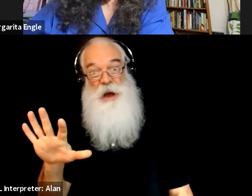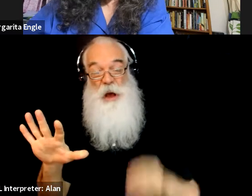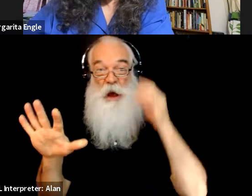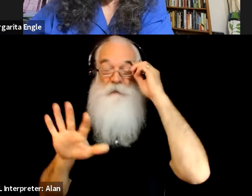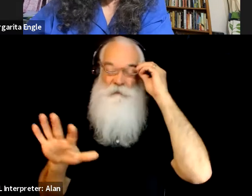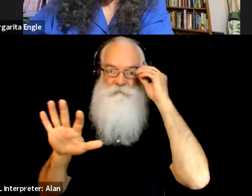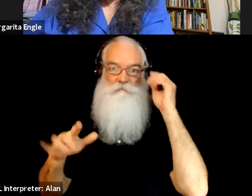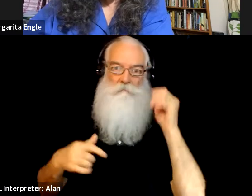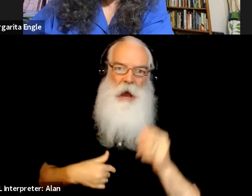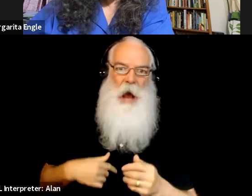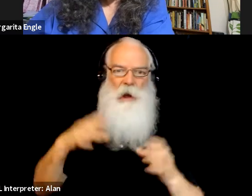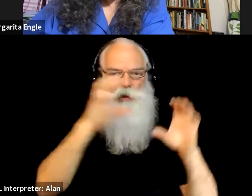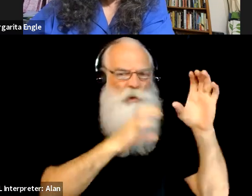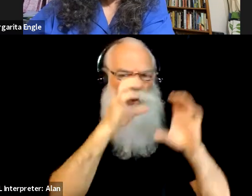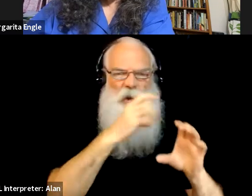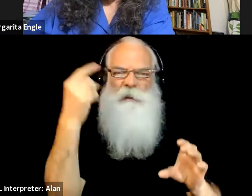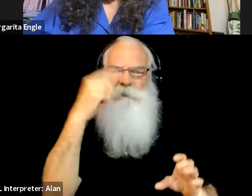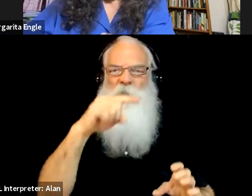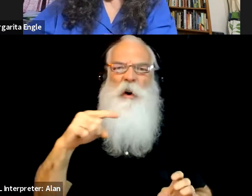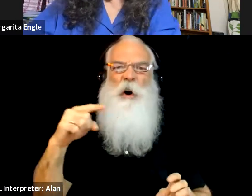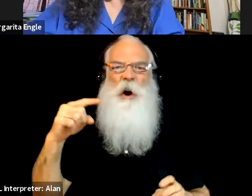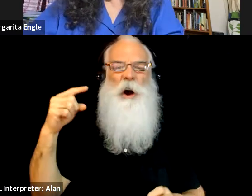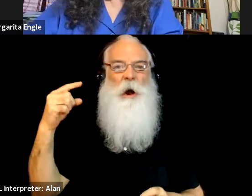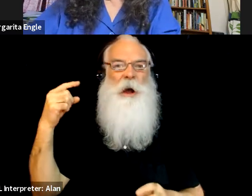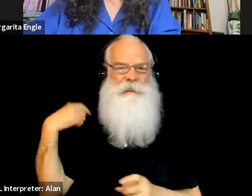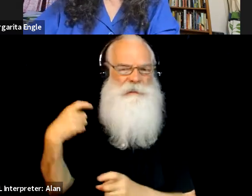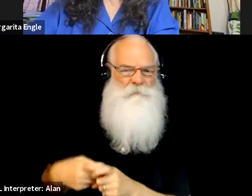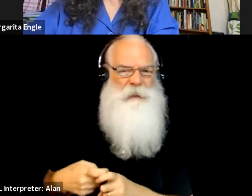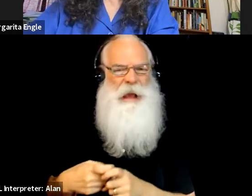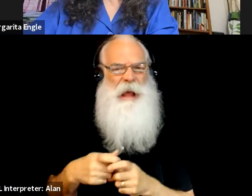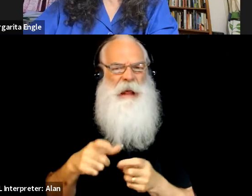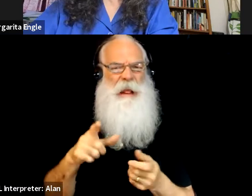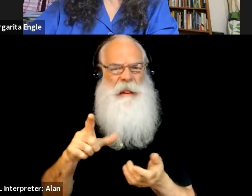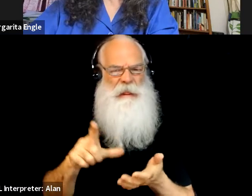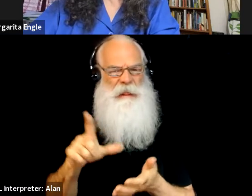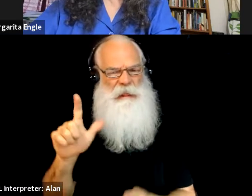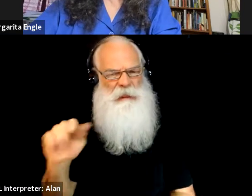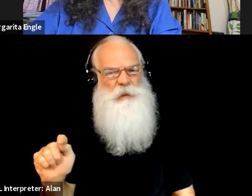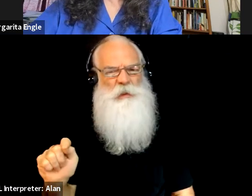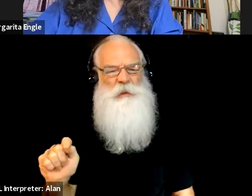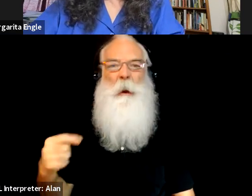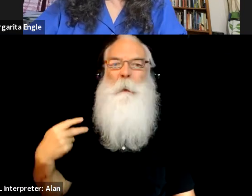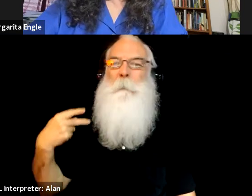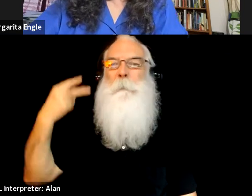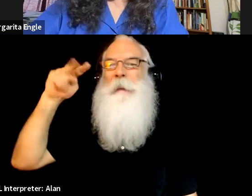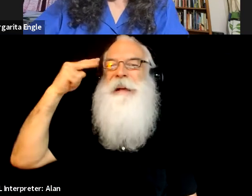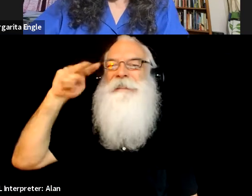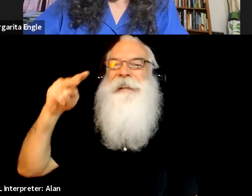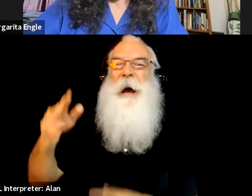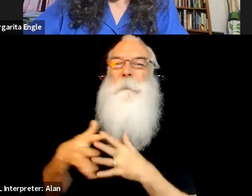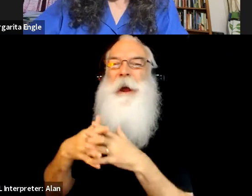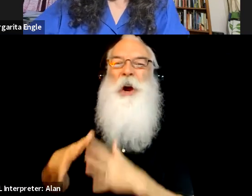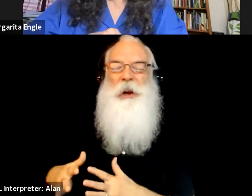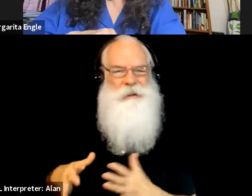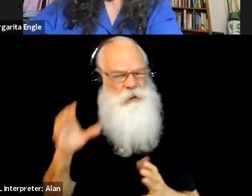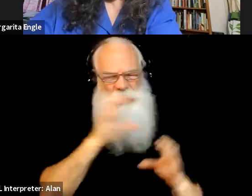you know, Mexican American literature that was, you know, at their reading level and things like that. And, and it was just something that was at the back of my mind. I knew I wanted to be a